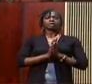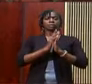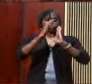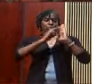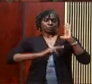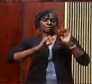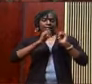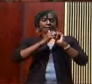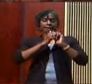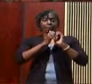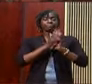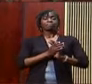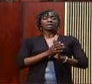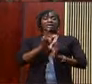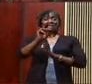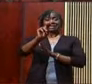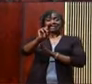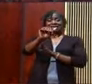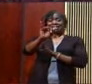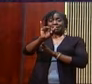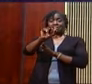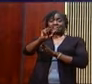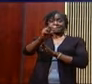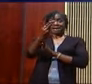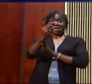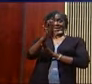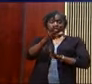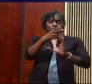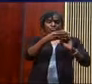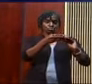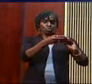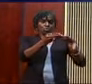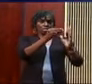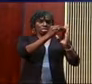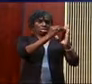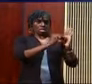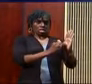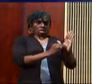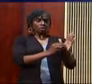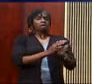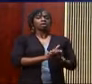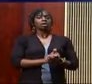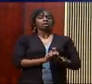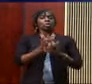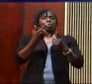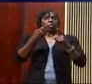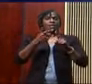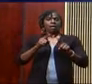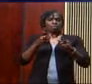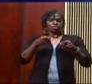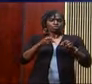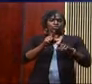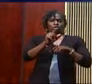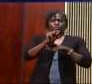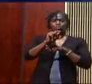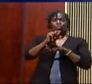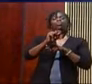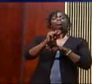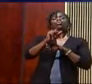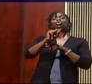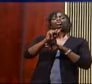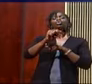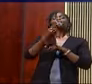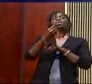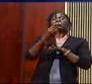memoirs of Nehemiah son of Hakaliah. In late autumn in the month of Kisleph, in the 20th year of King